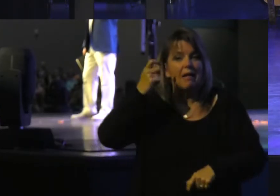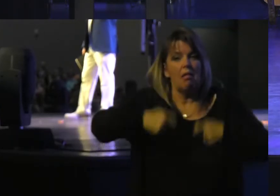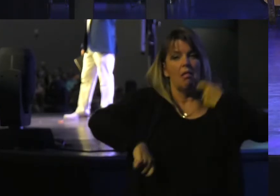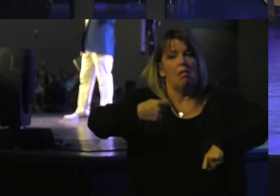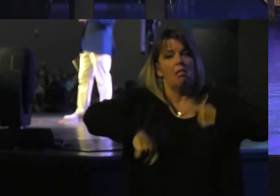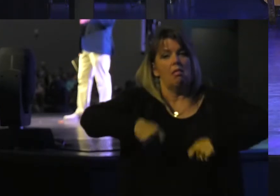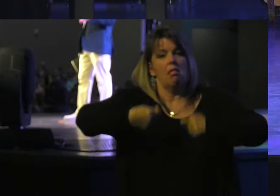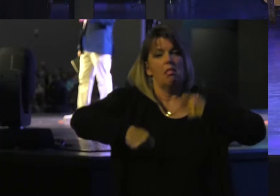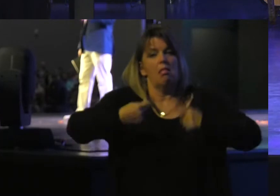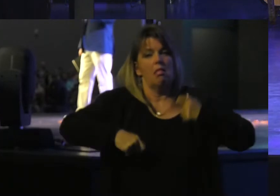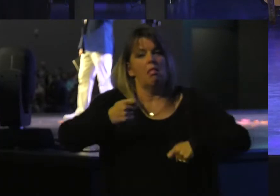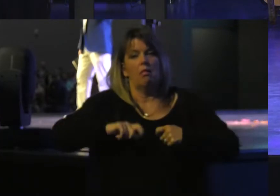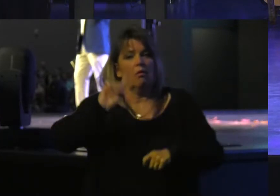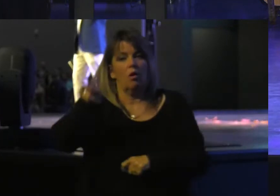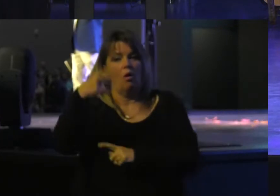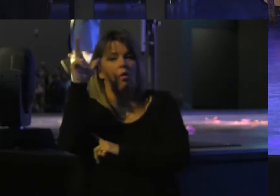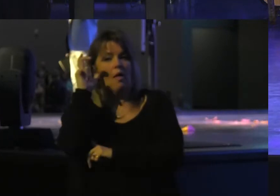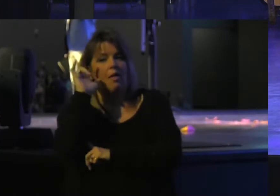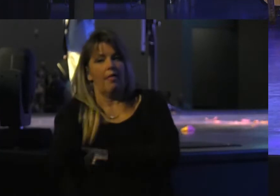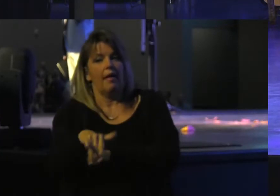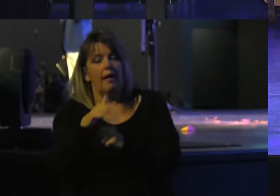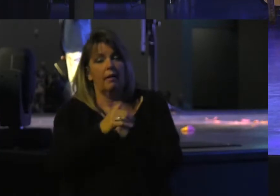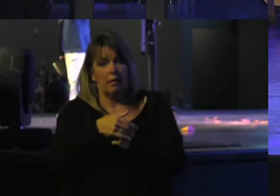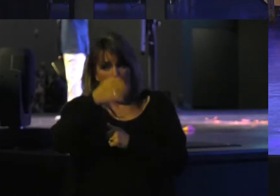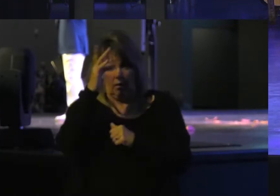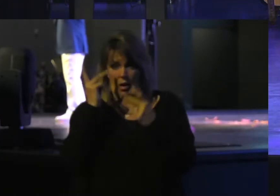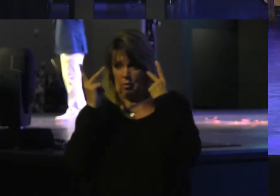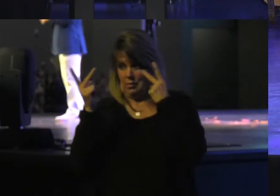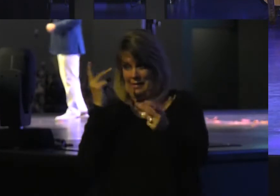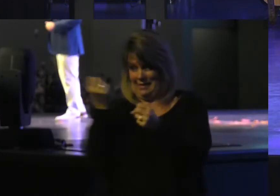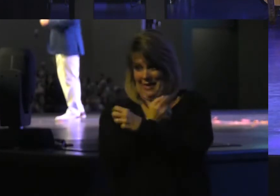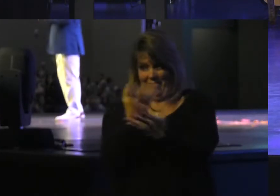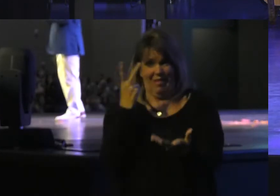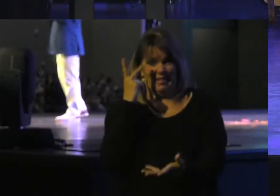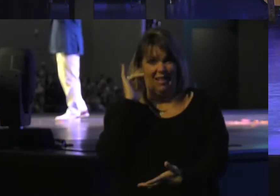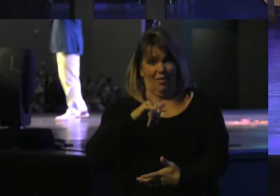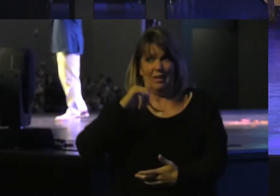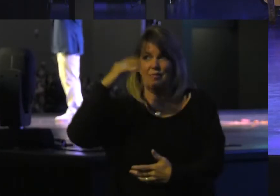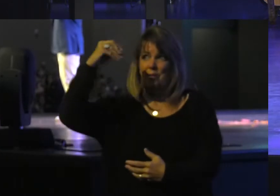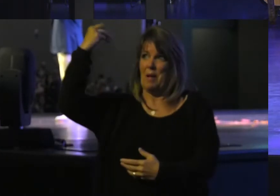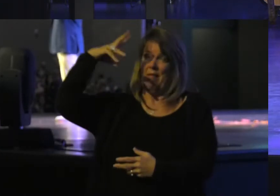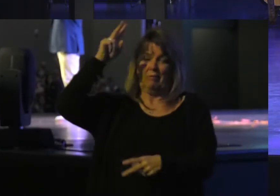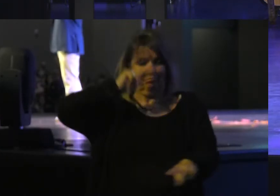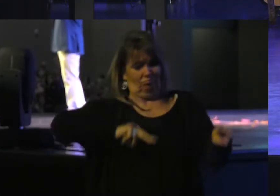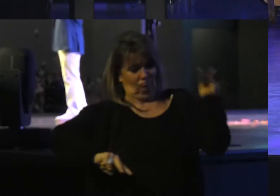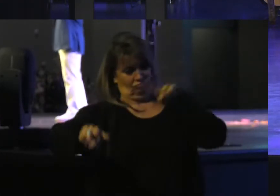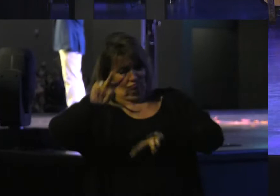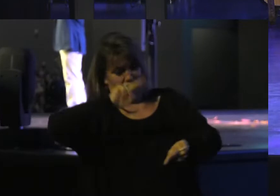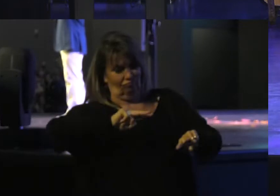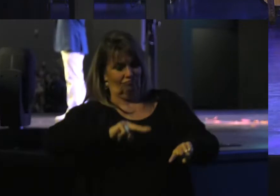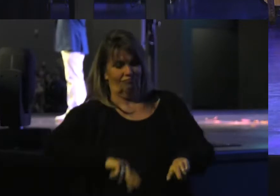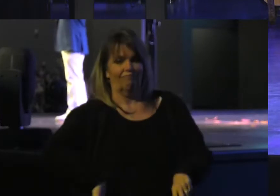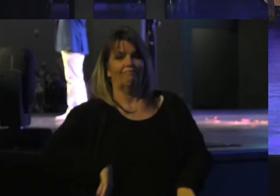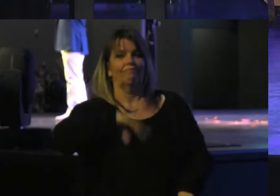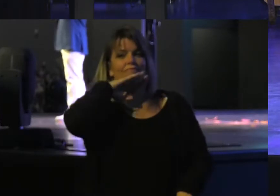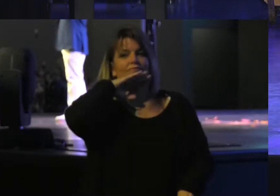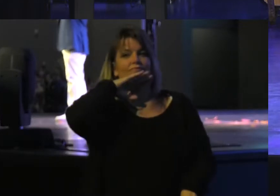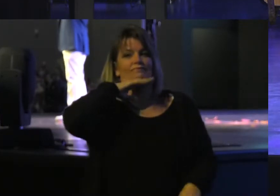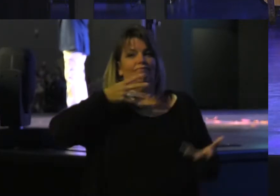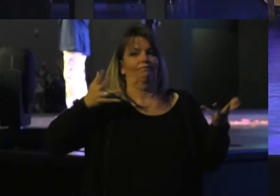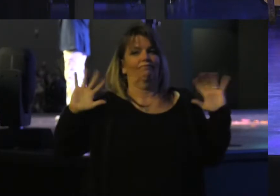of Molech Could be heard. And God who sees everything Saw this from heaven And he had had enough.